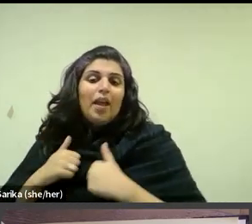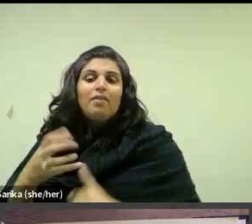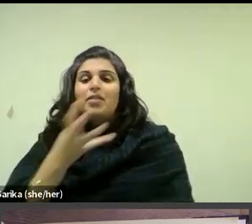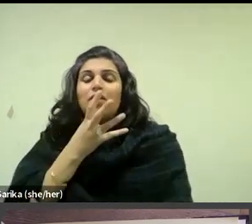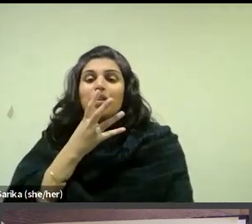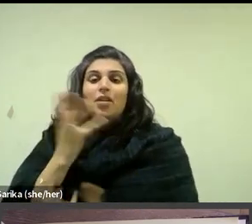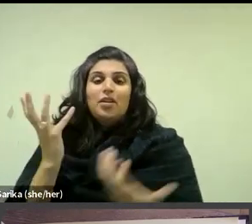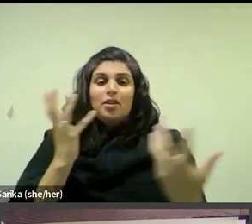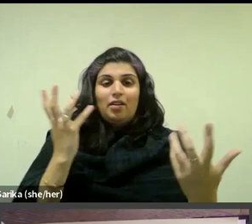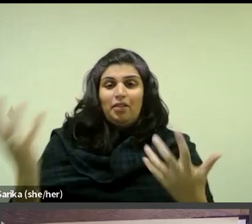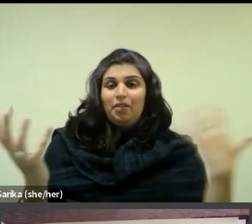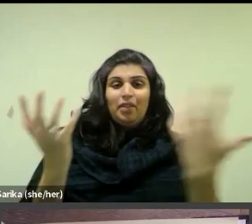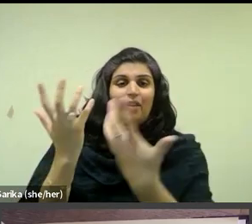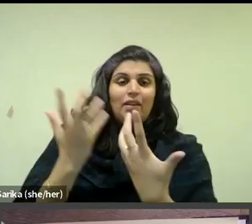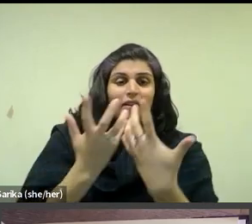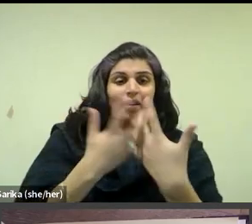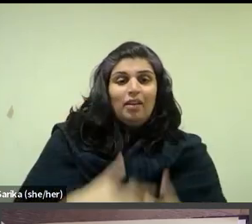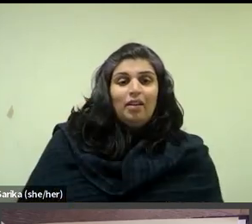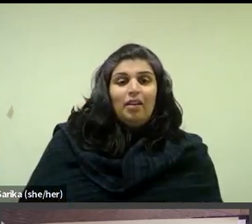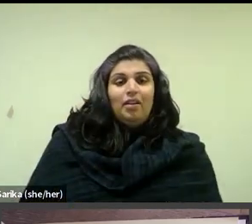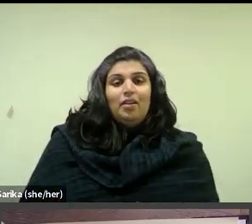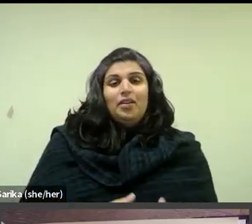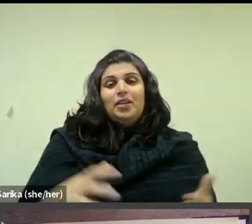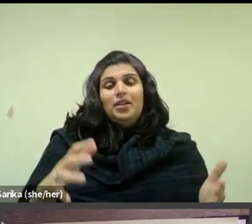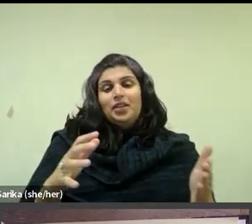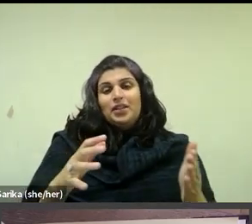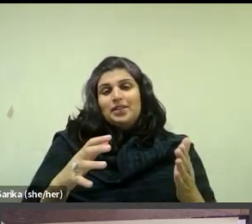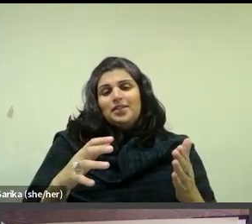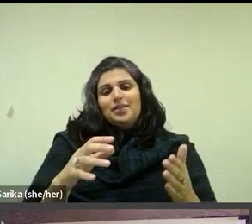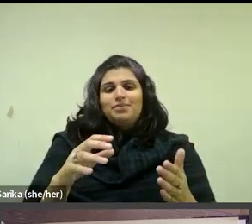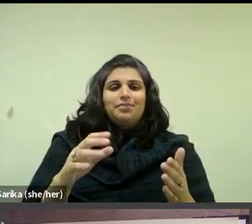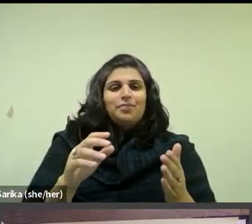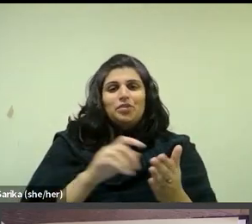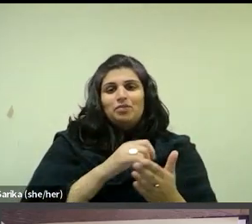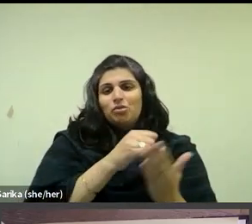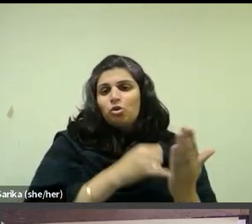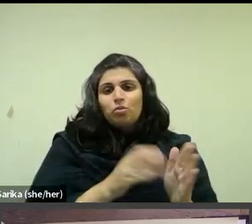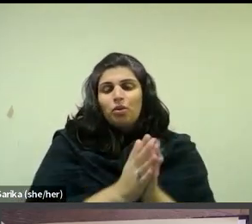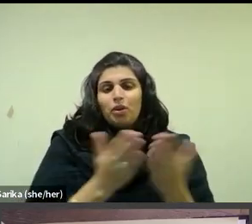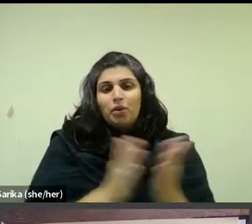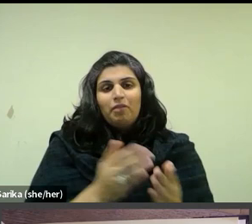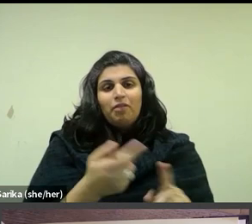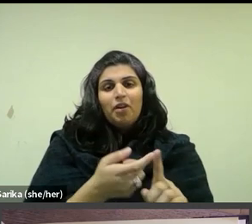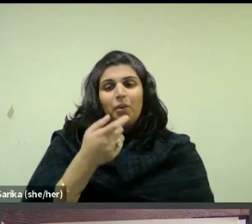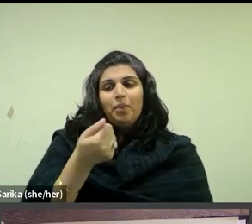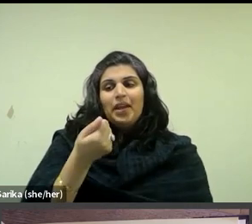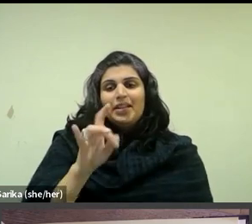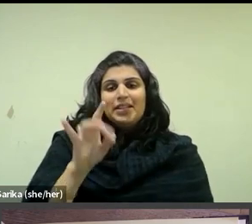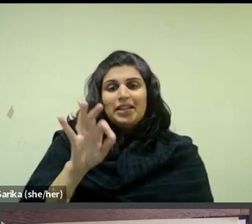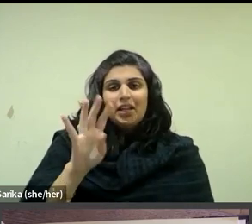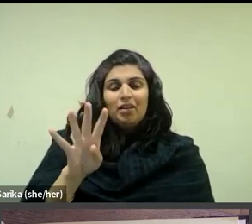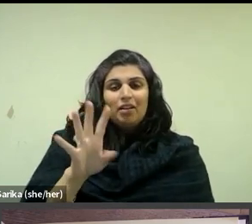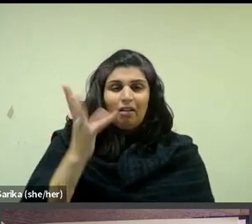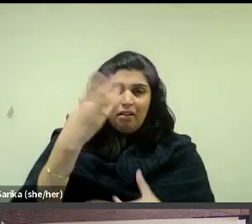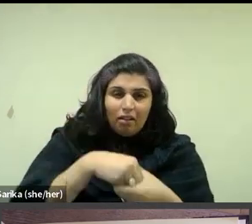Saint-Honoré, or sketchbook Saint-Honoré, dating to late 1894, is filled with linear